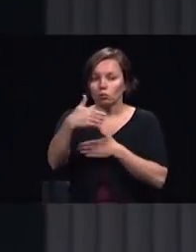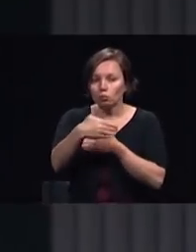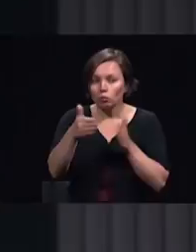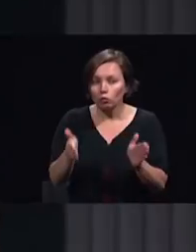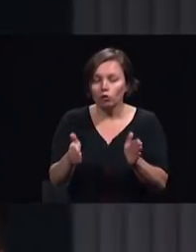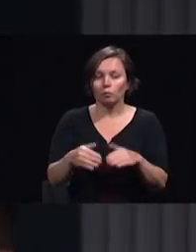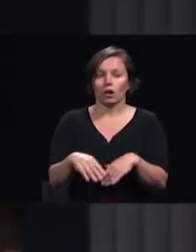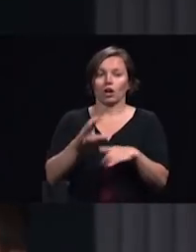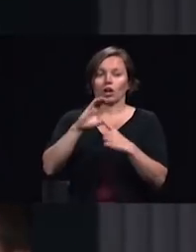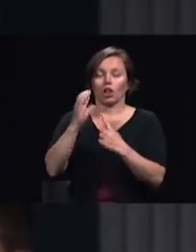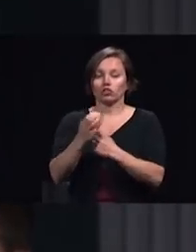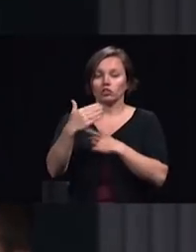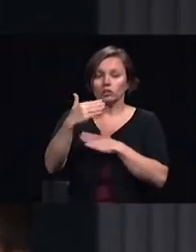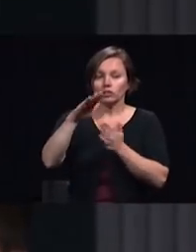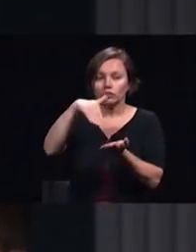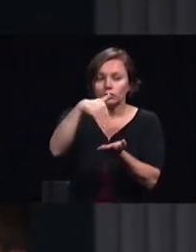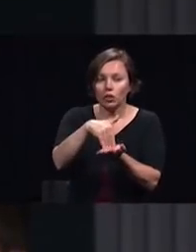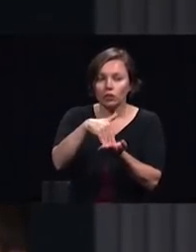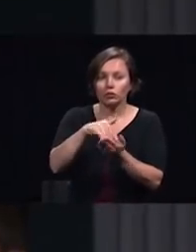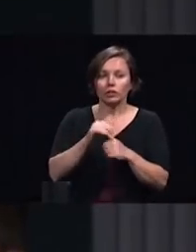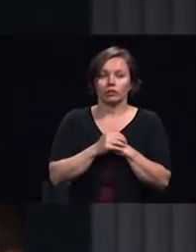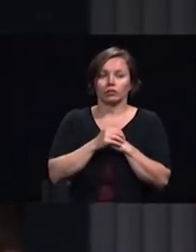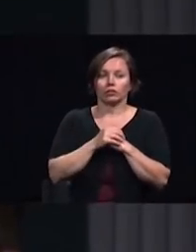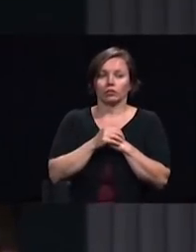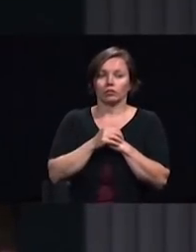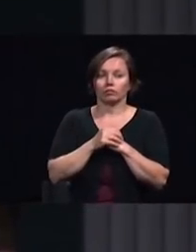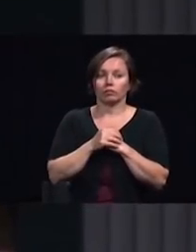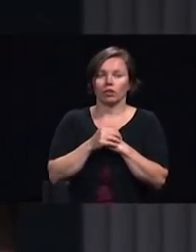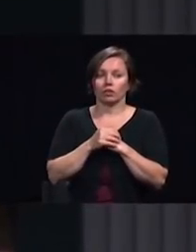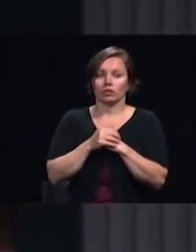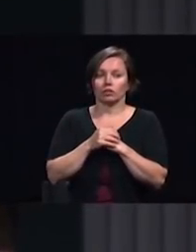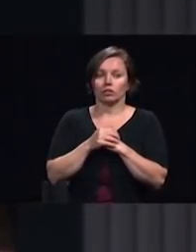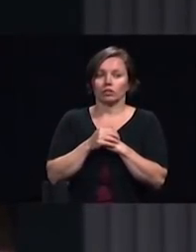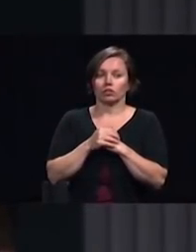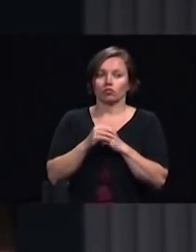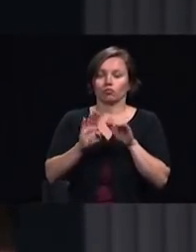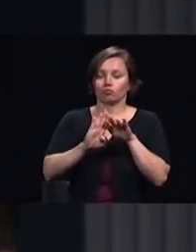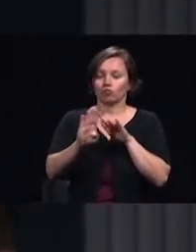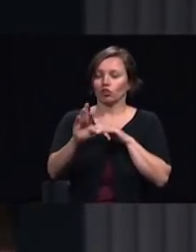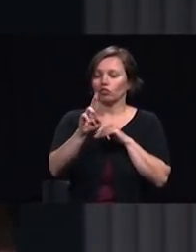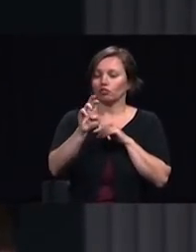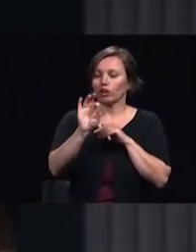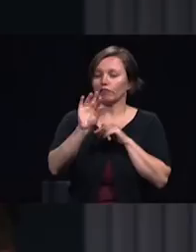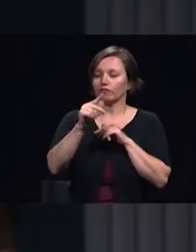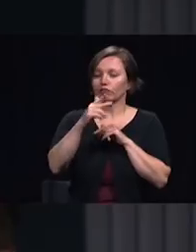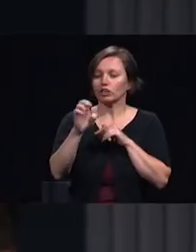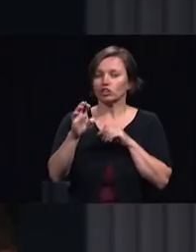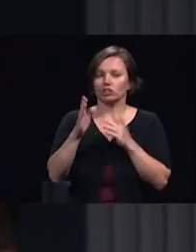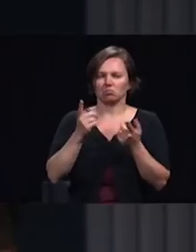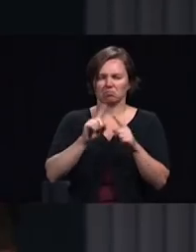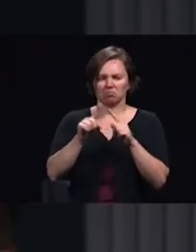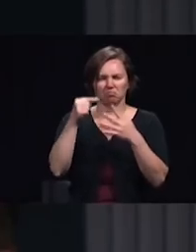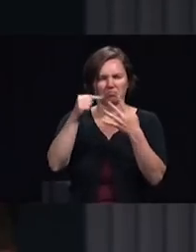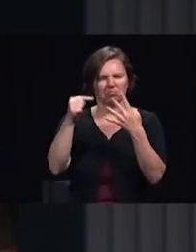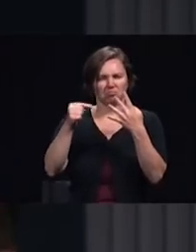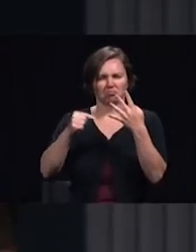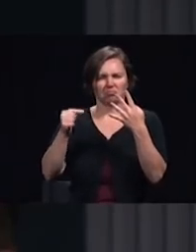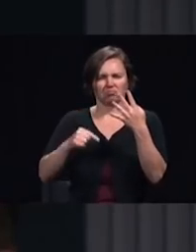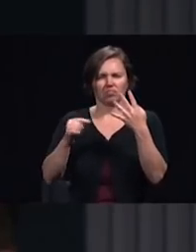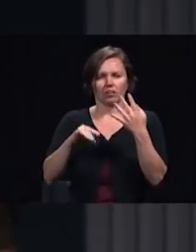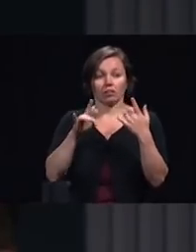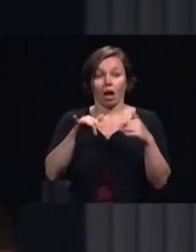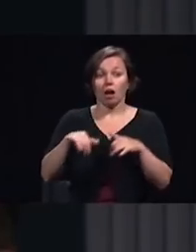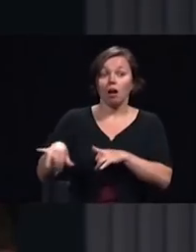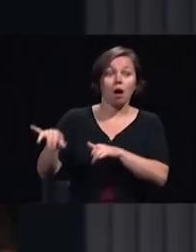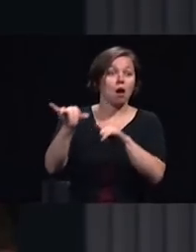refugee assimilation centers we have second hand stores the list goes on and on but the one thing that they have in common is that